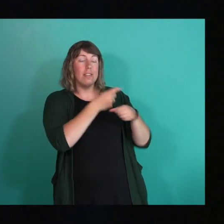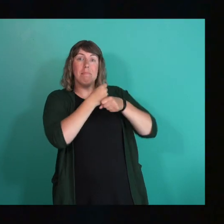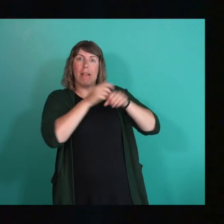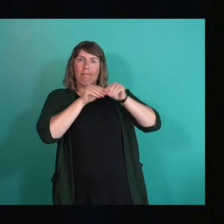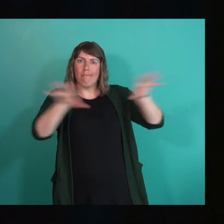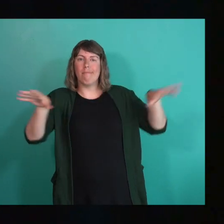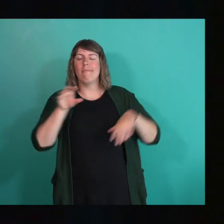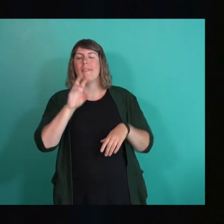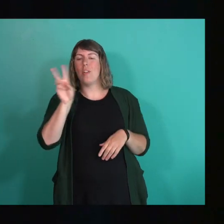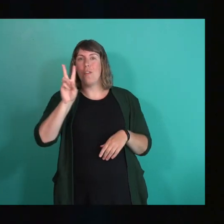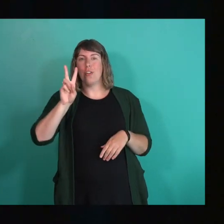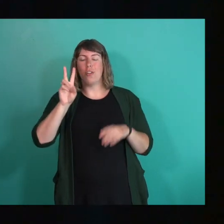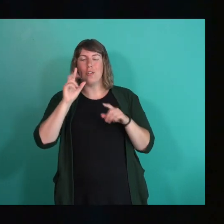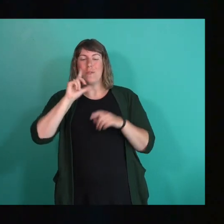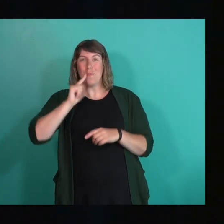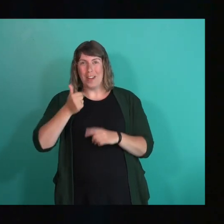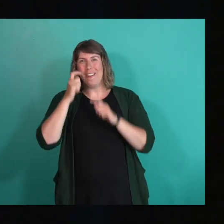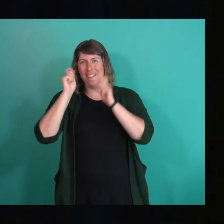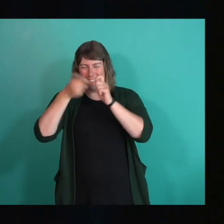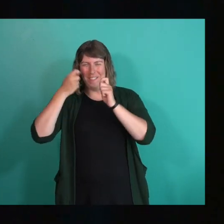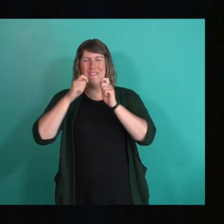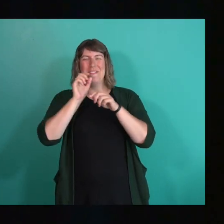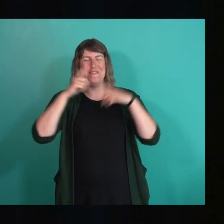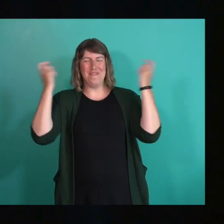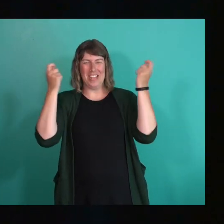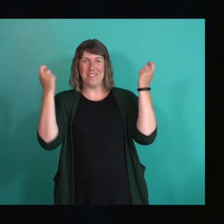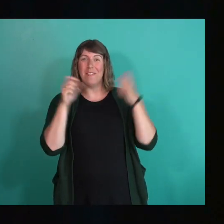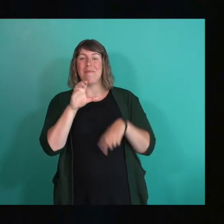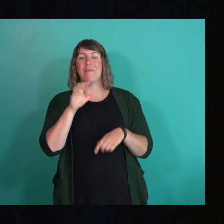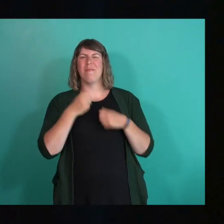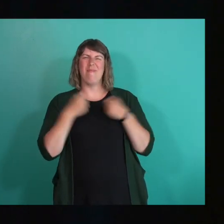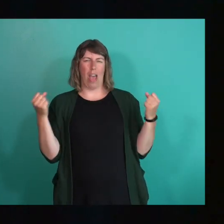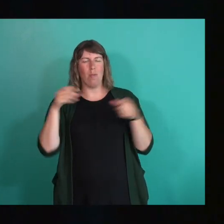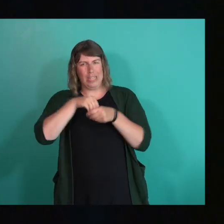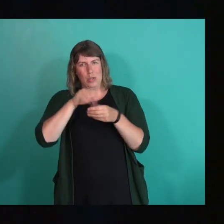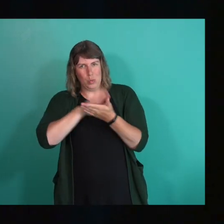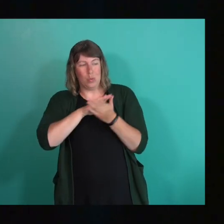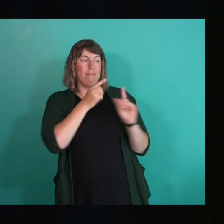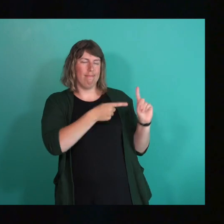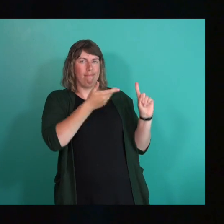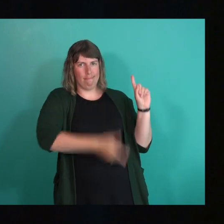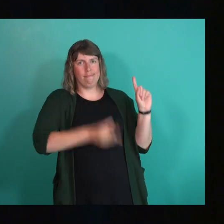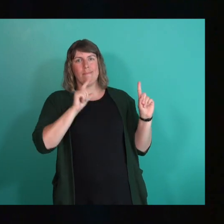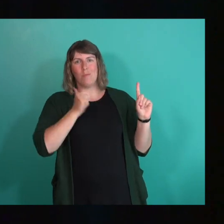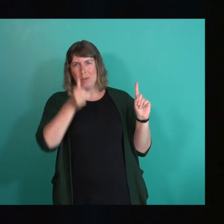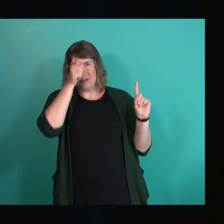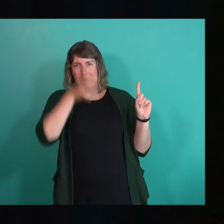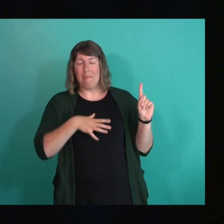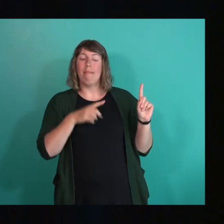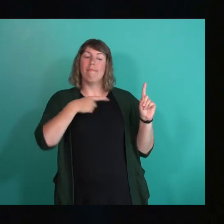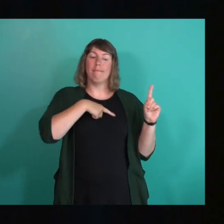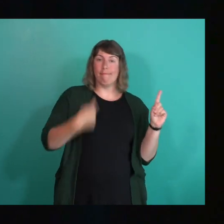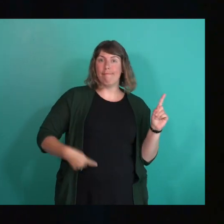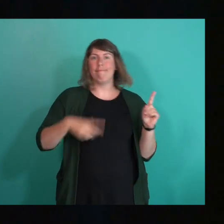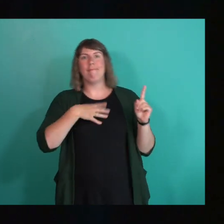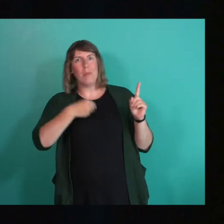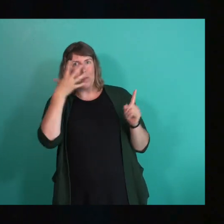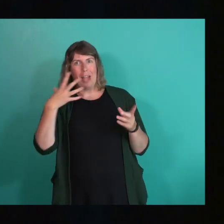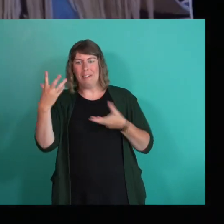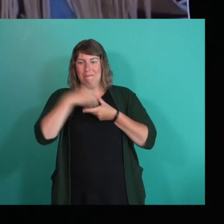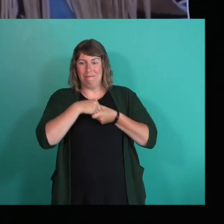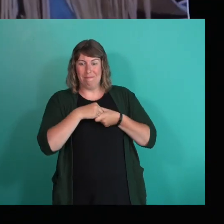Vancouver Queer Film Festival out in schools. Brandon identifies as a queer man of mixed Chinese white heritage.